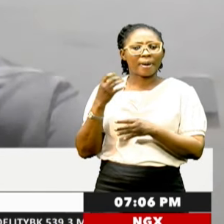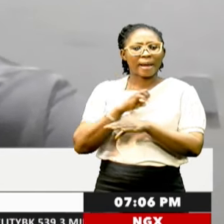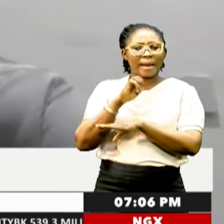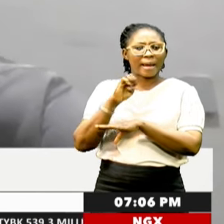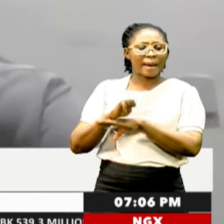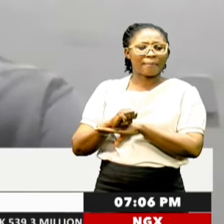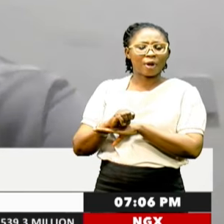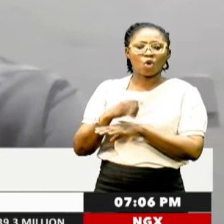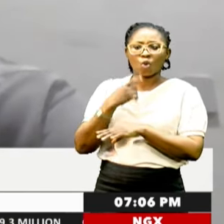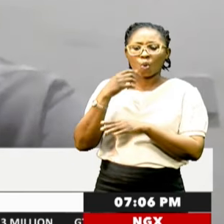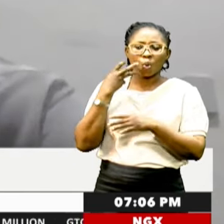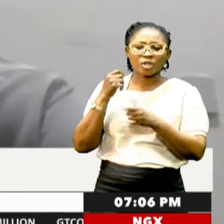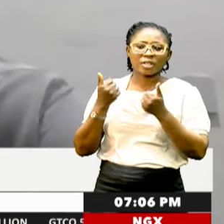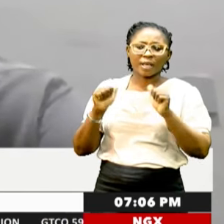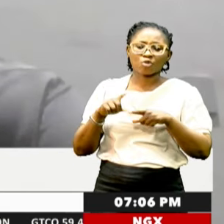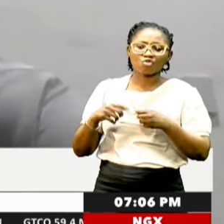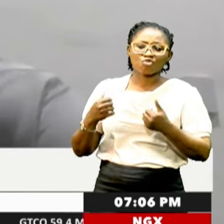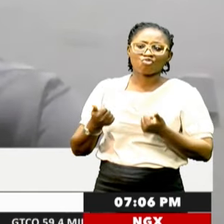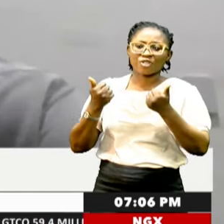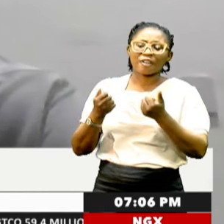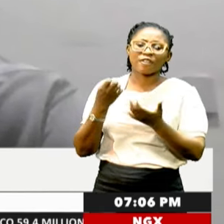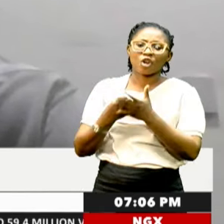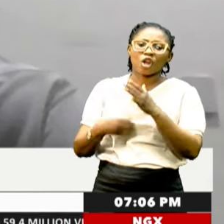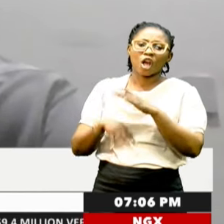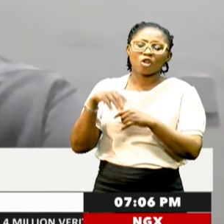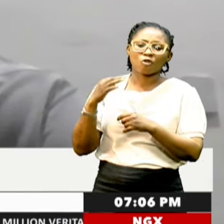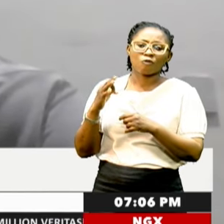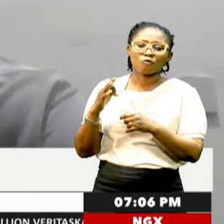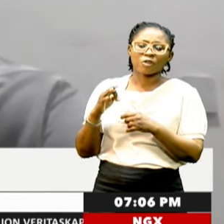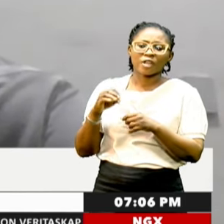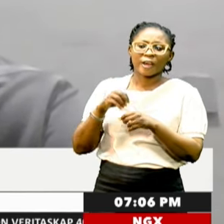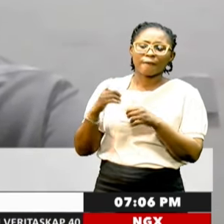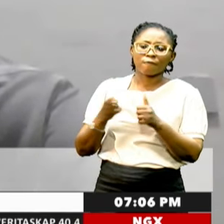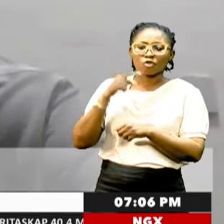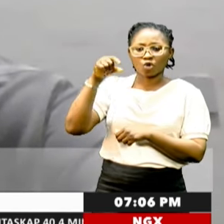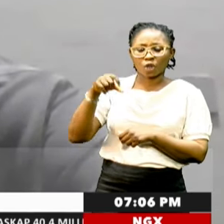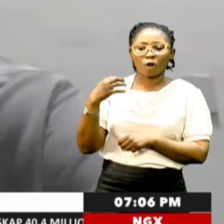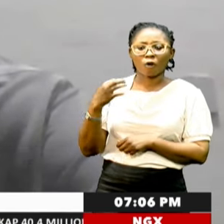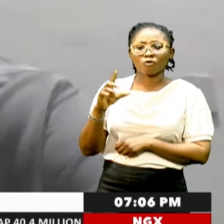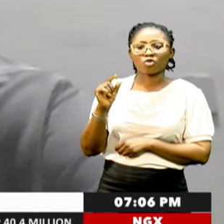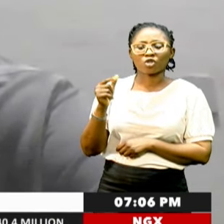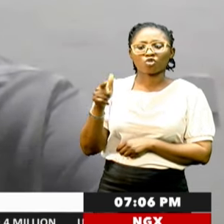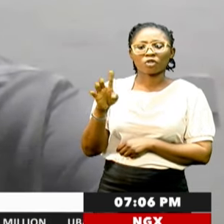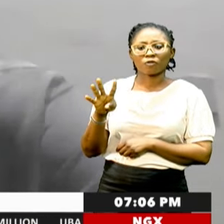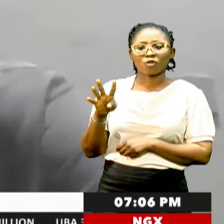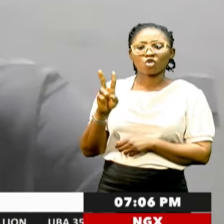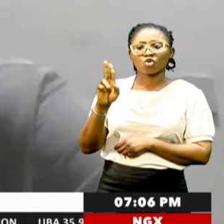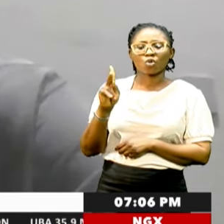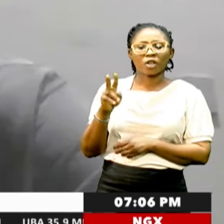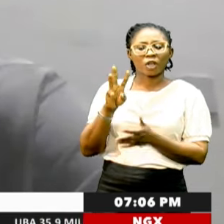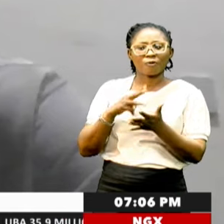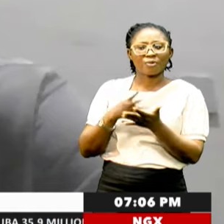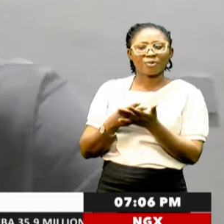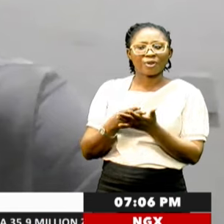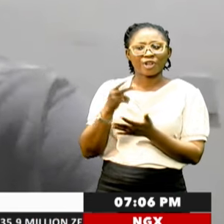able to drive the economy out of. In the first quarter of 2024, UK witnessed a